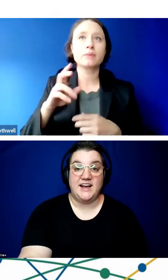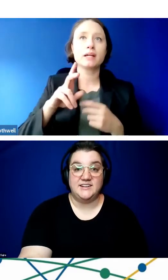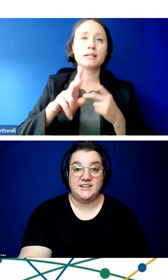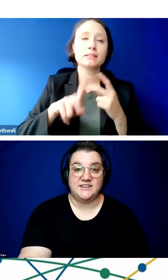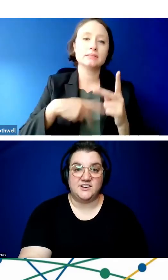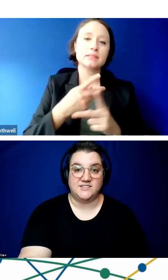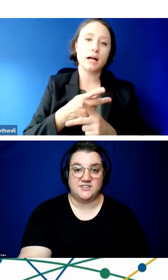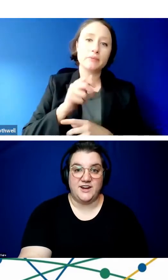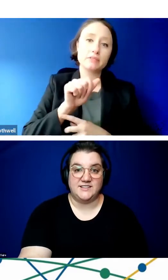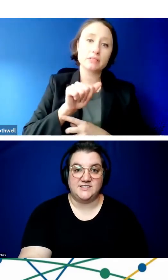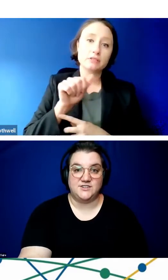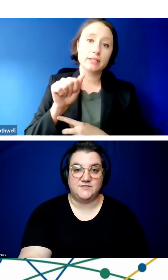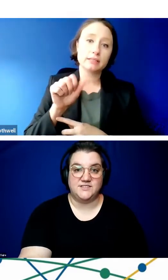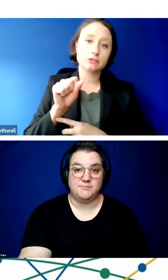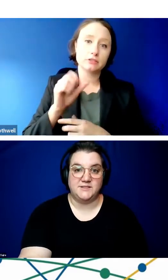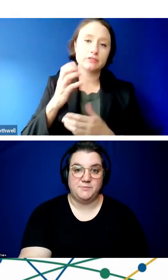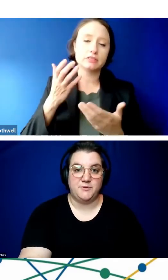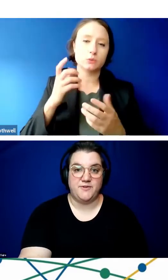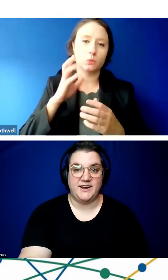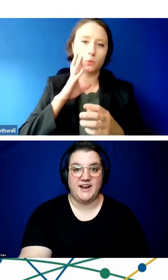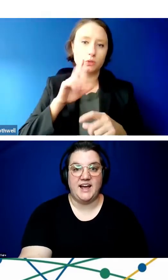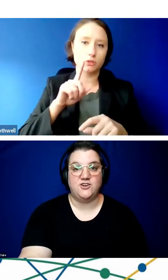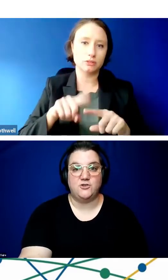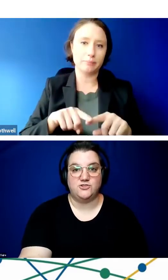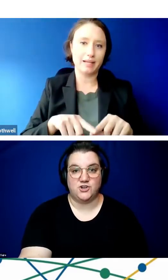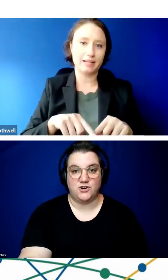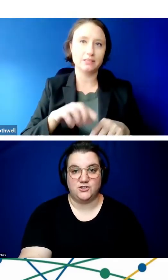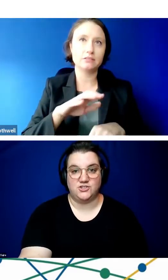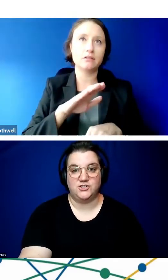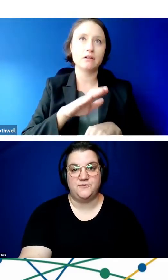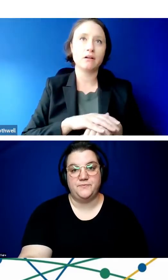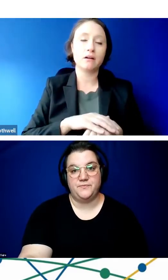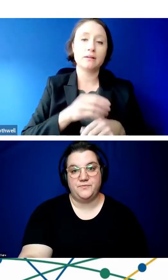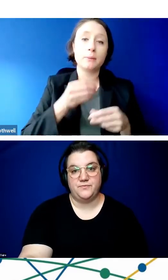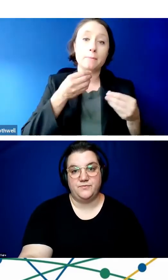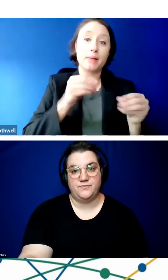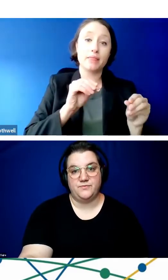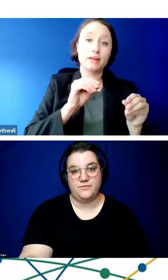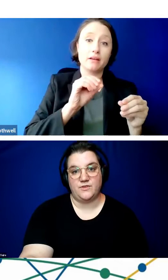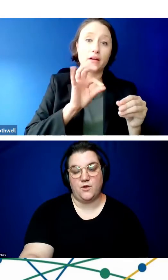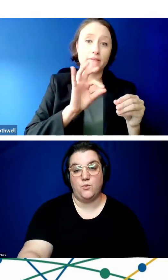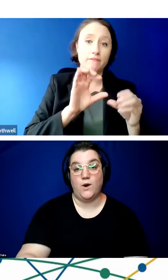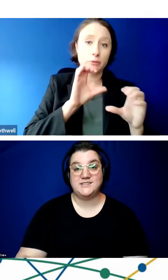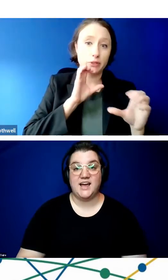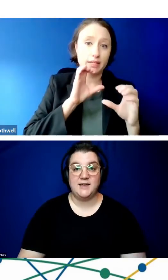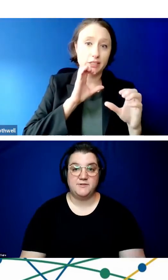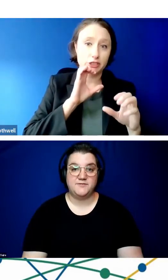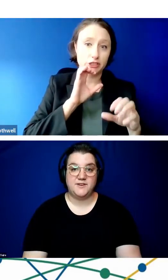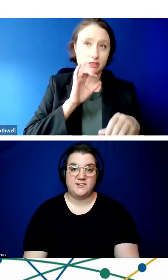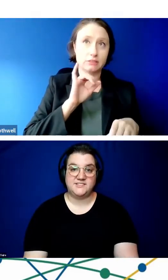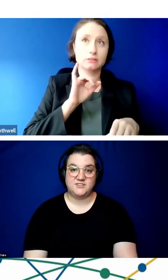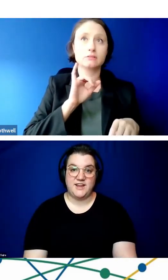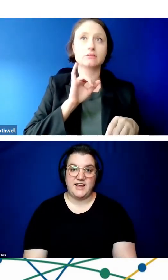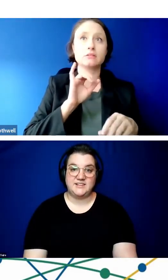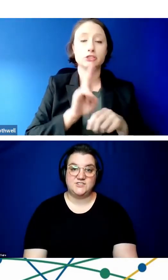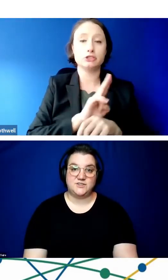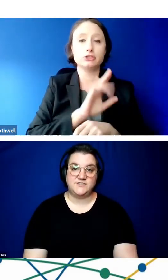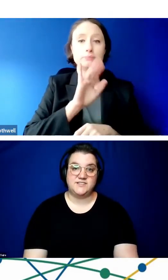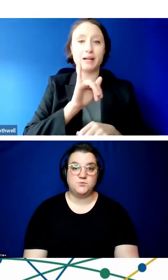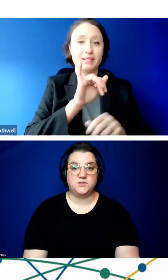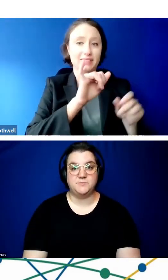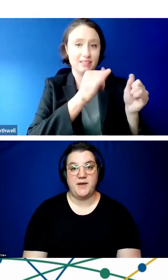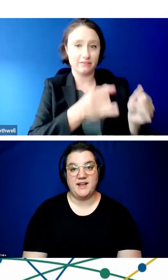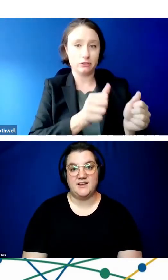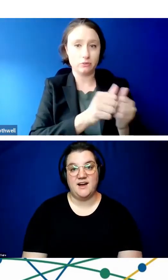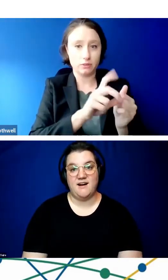And these auxiliary aids and services must be provided at no charge. What type of auxiliary aid and